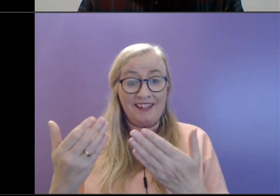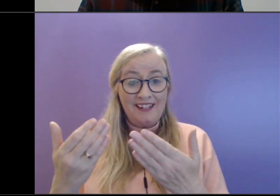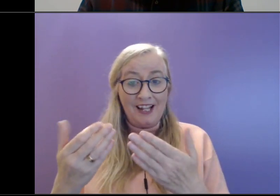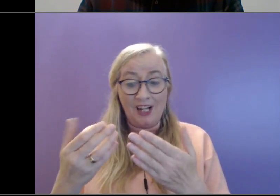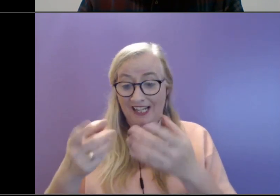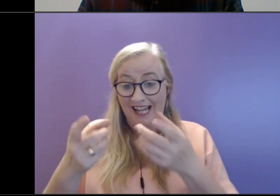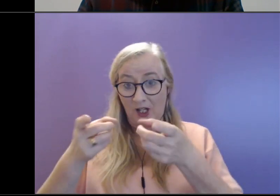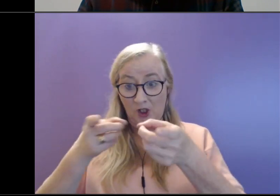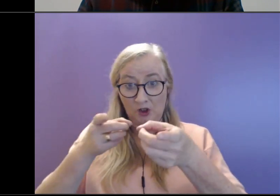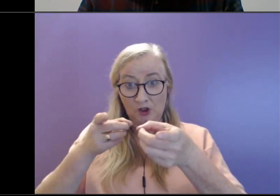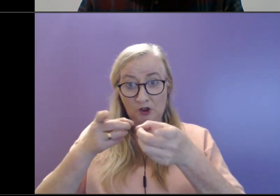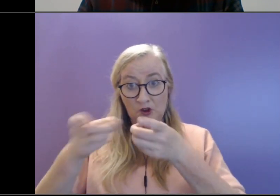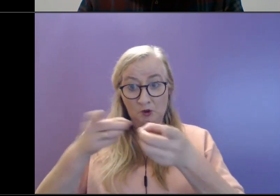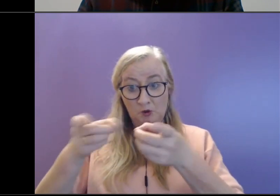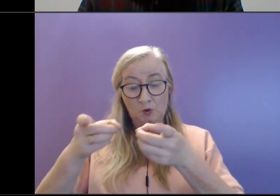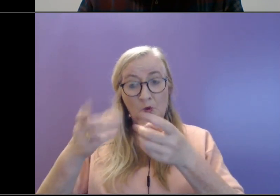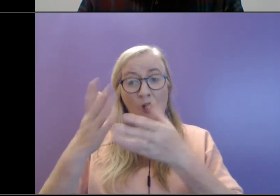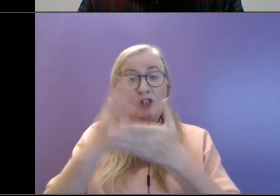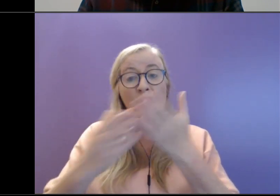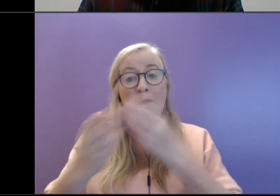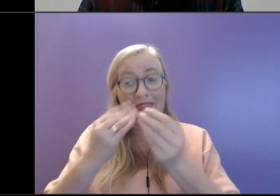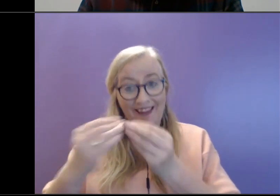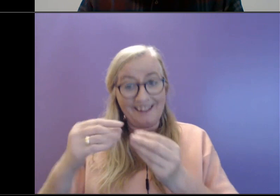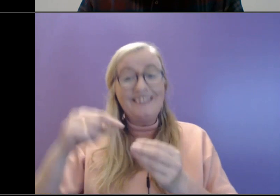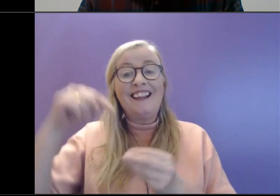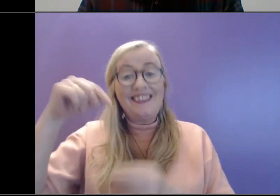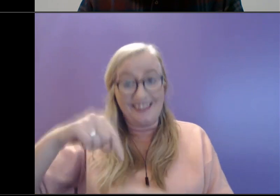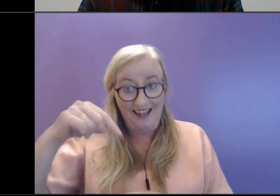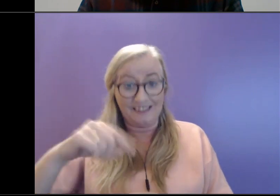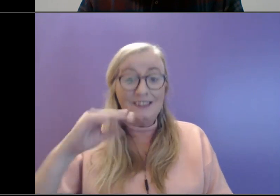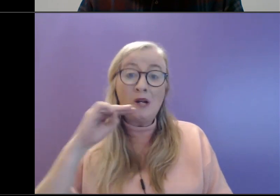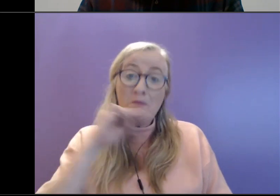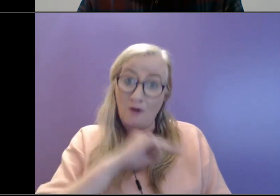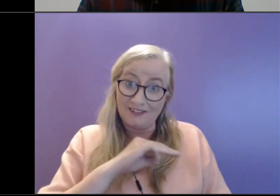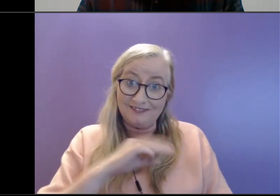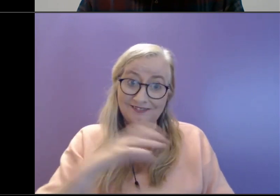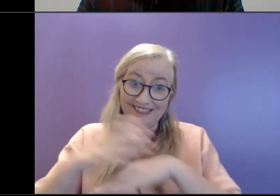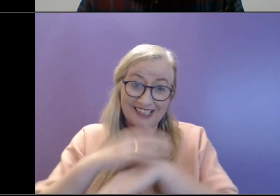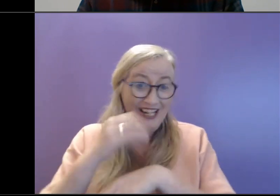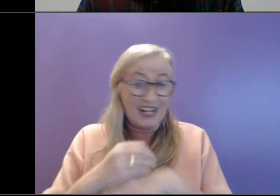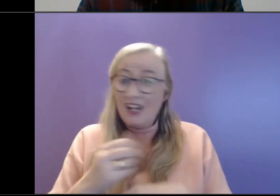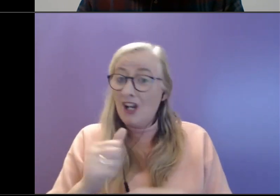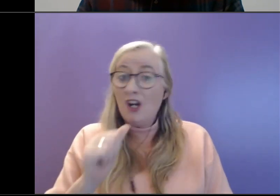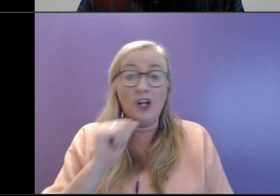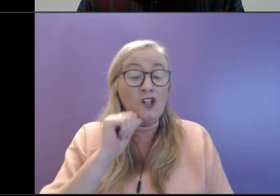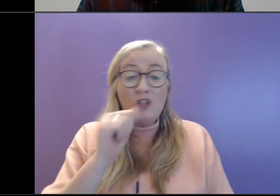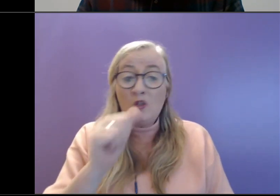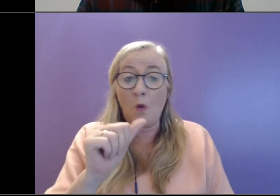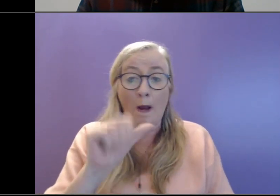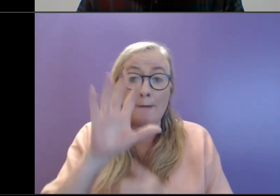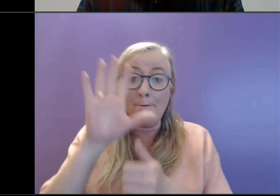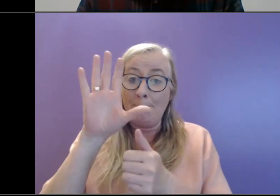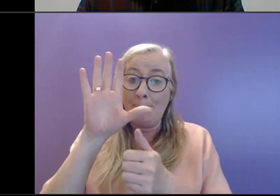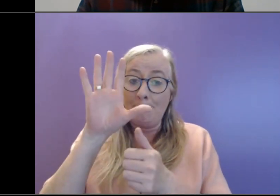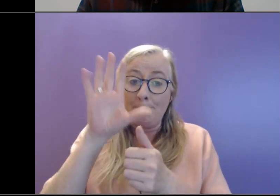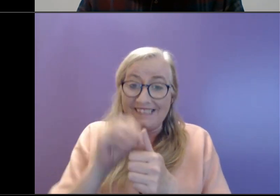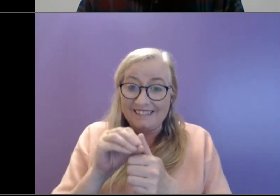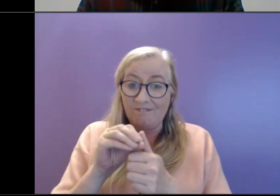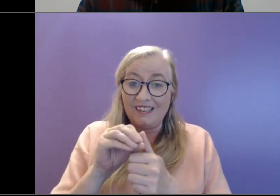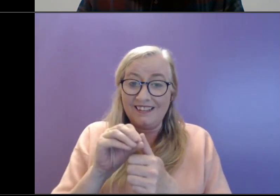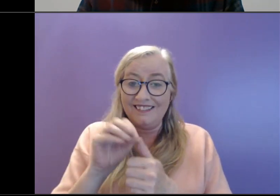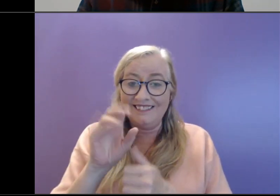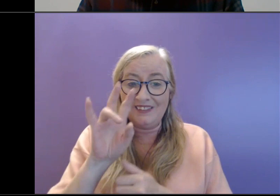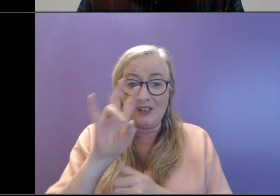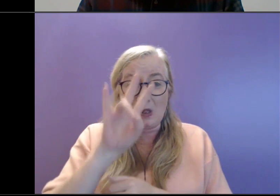it is important and there's no specific question in there. I guess everyone's